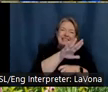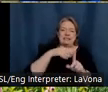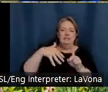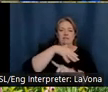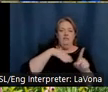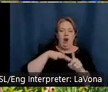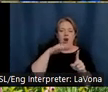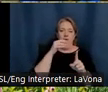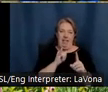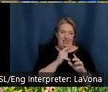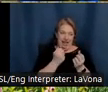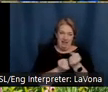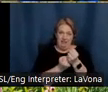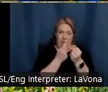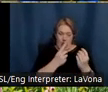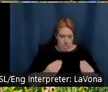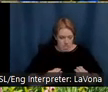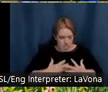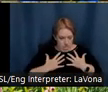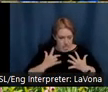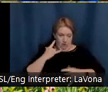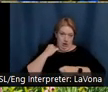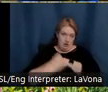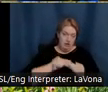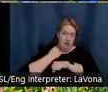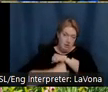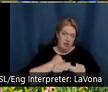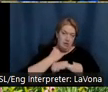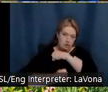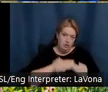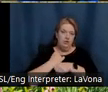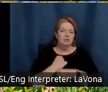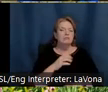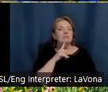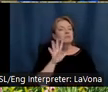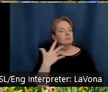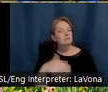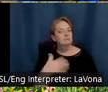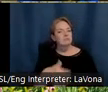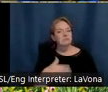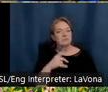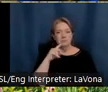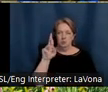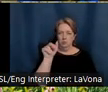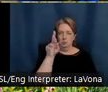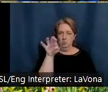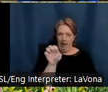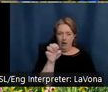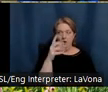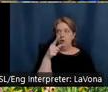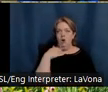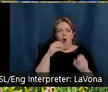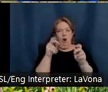for decades. It is a rare privilege to be able to stand and look out at what the artists saw